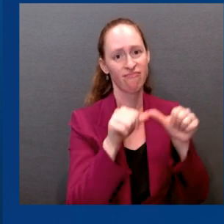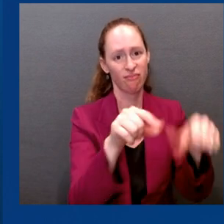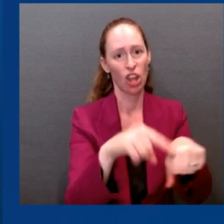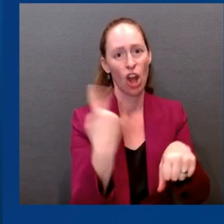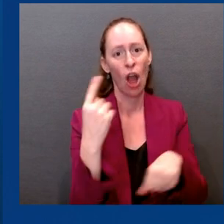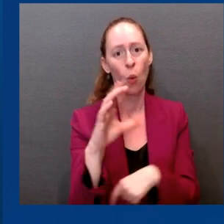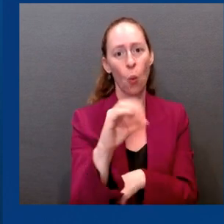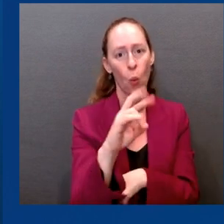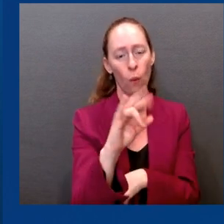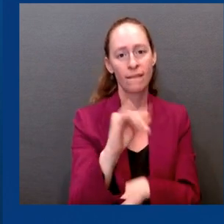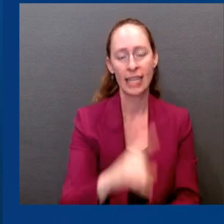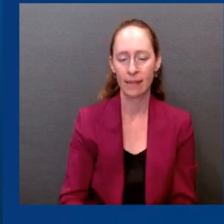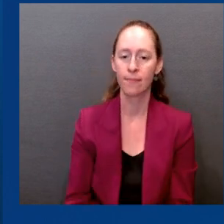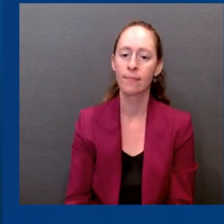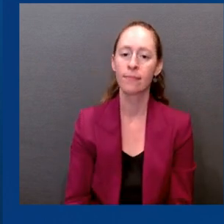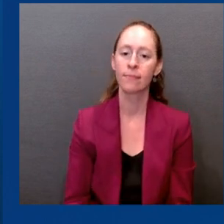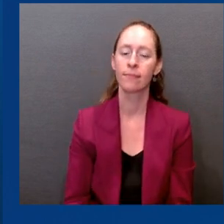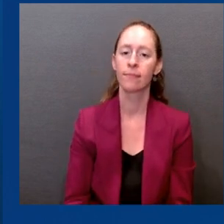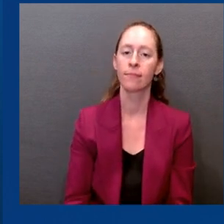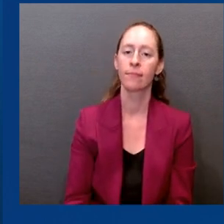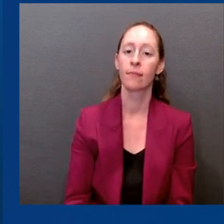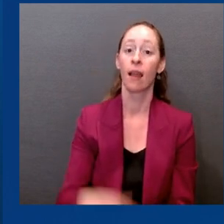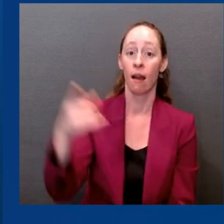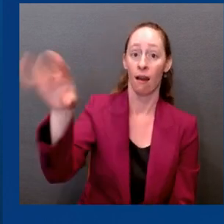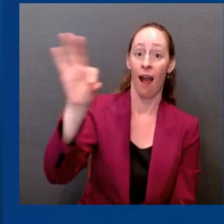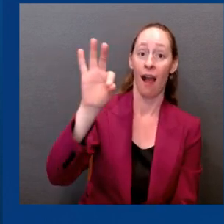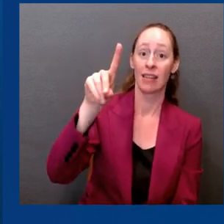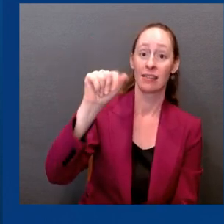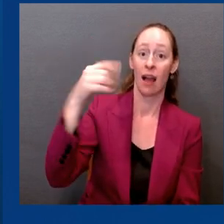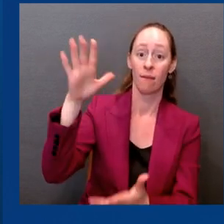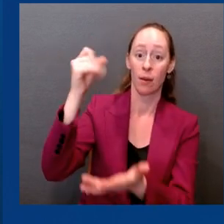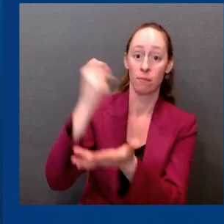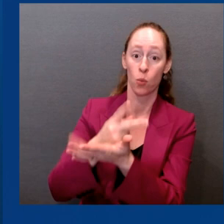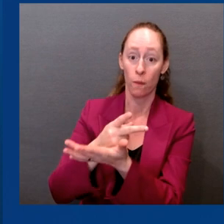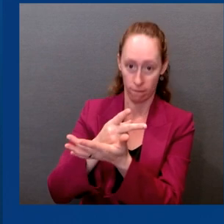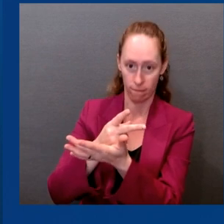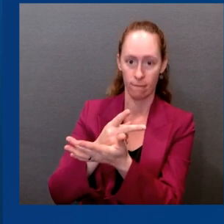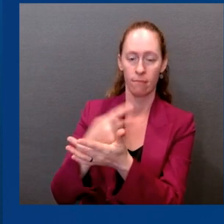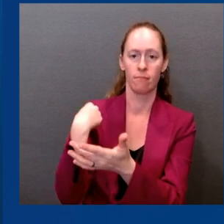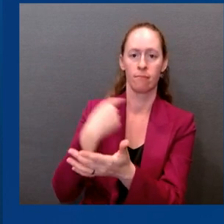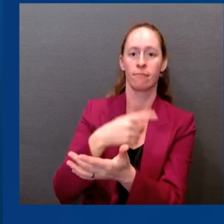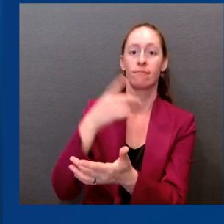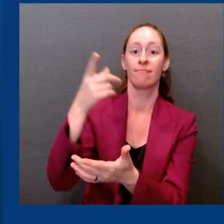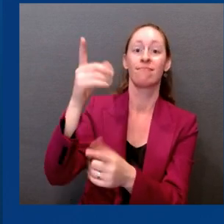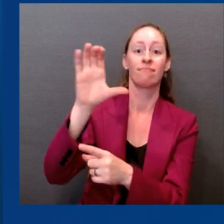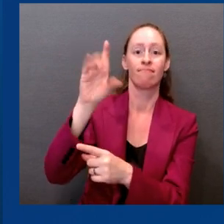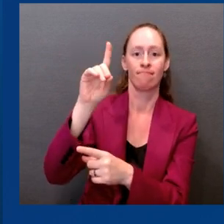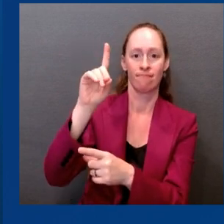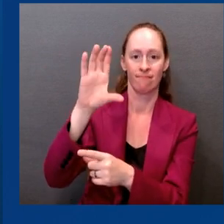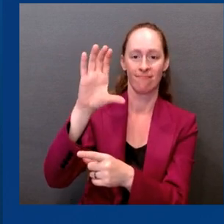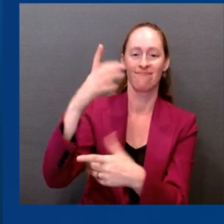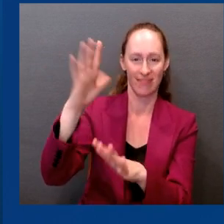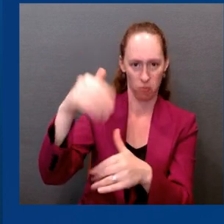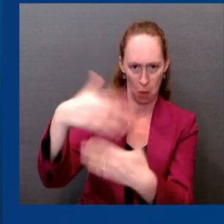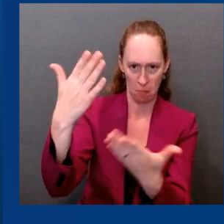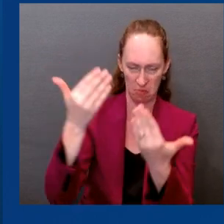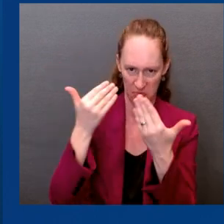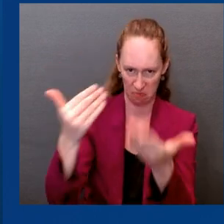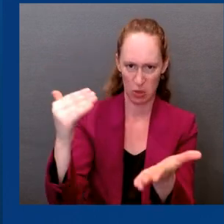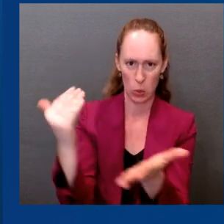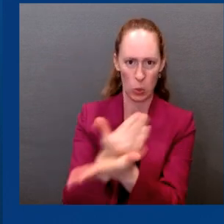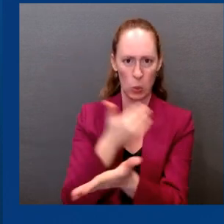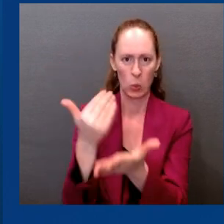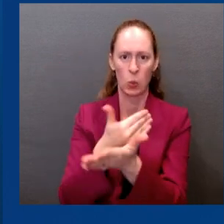Immunization Practices recommended Pfizer-BioNTech updated COVID-19 vaccine for people ages 12 and older, and